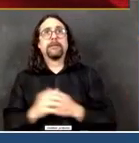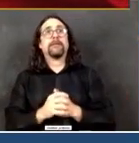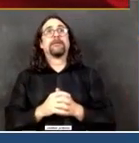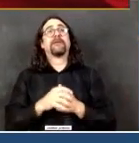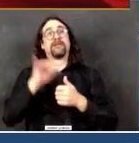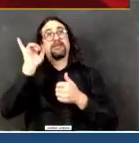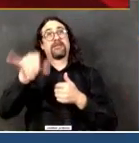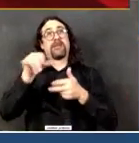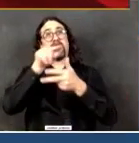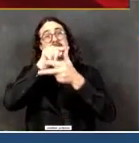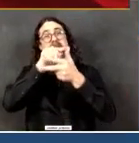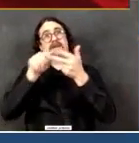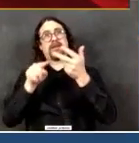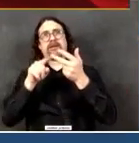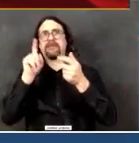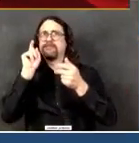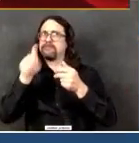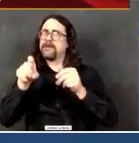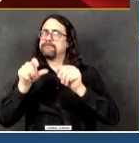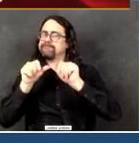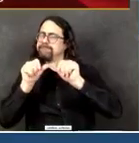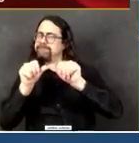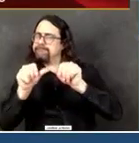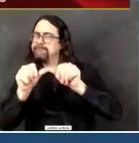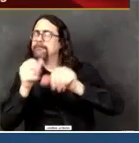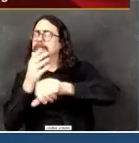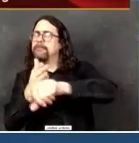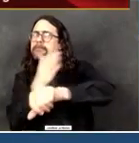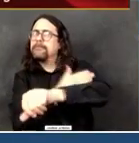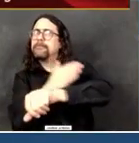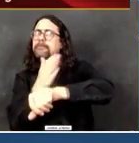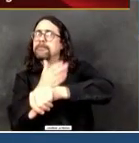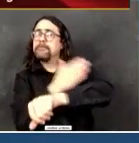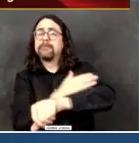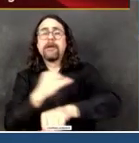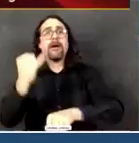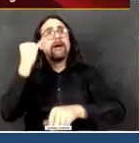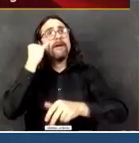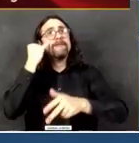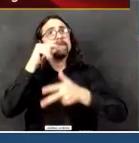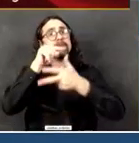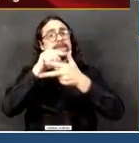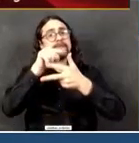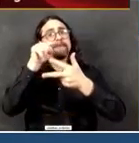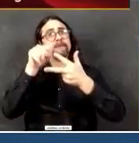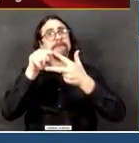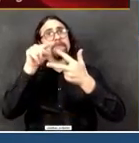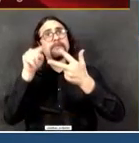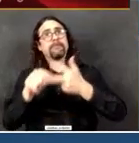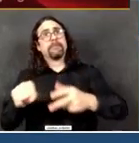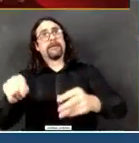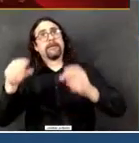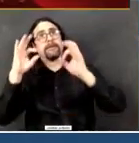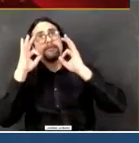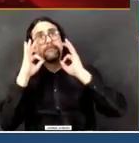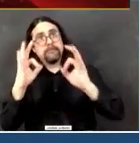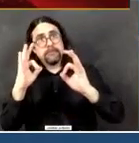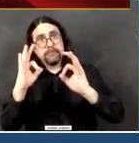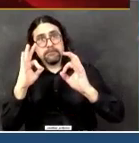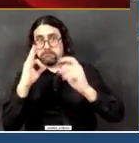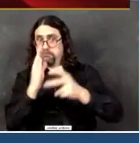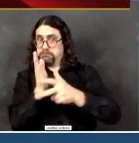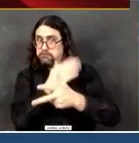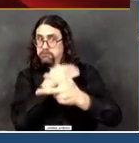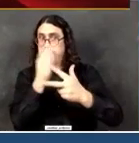start to talk about changes that we can make to move us towards the next phase of fighting this epidemic. But what's so